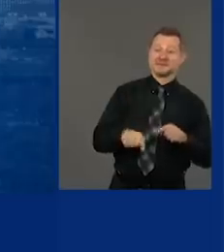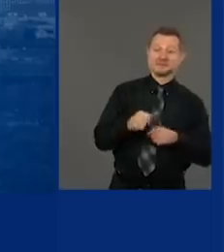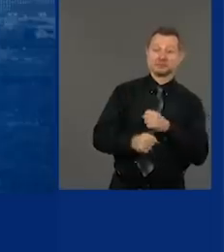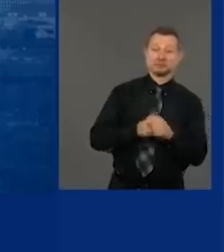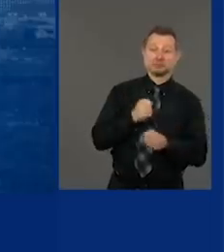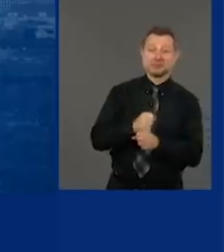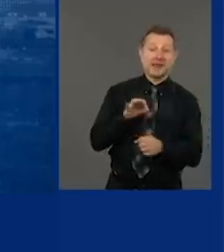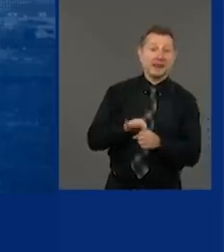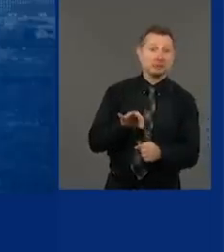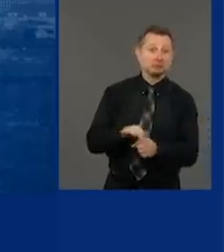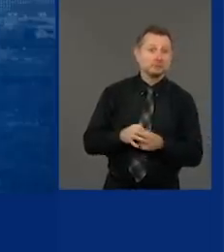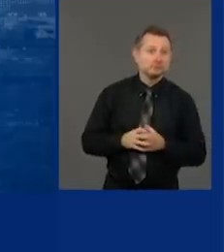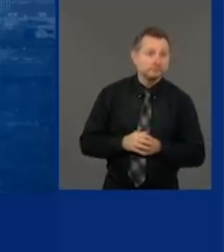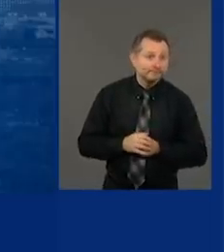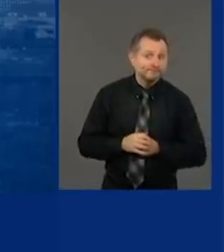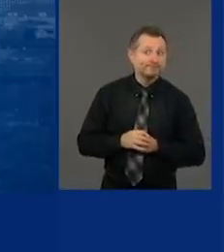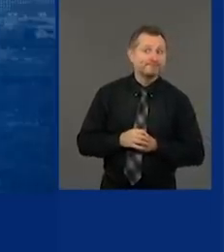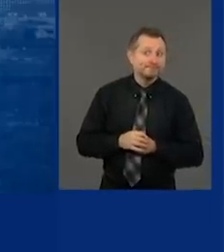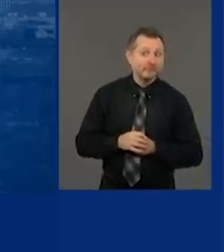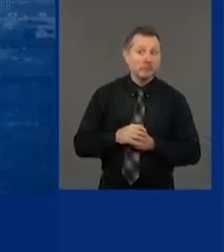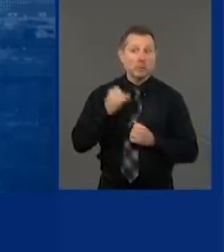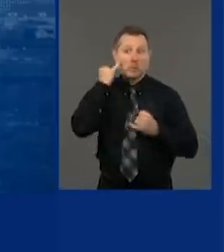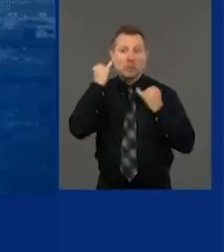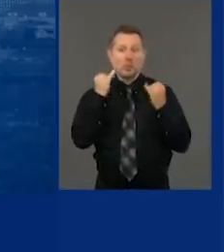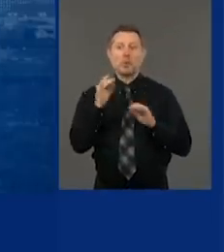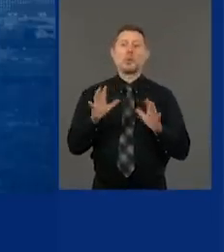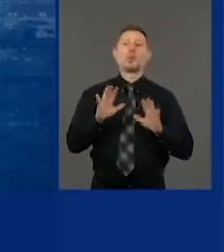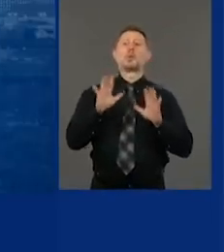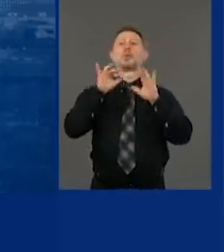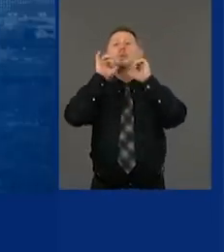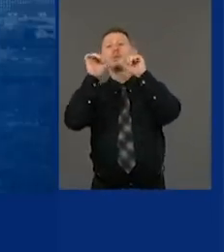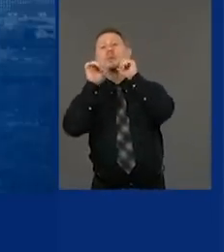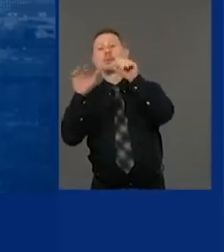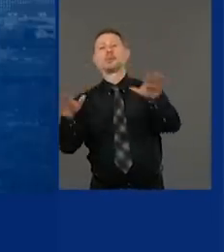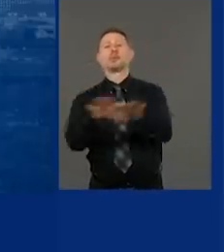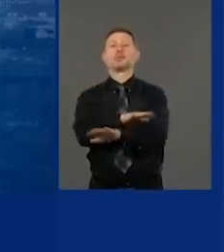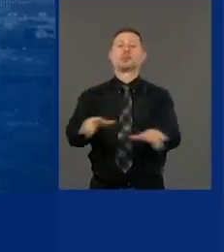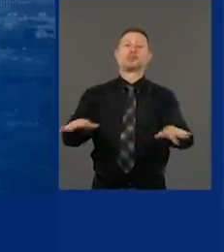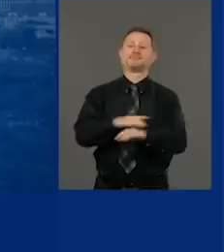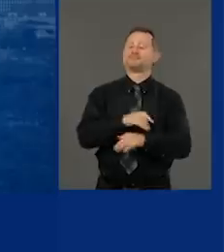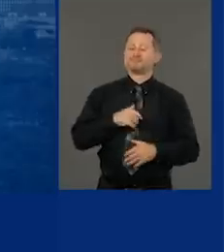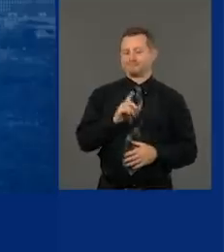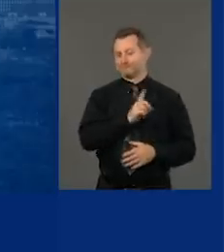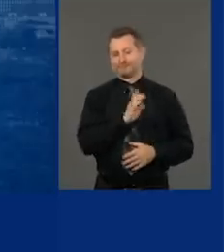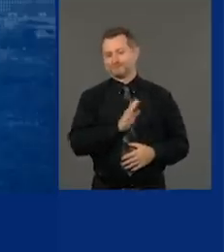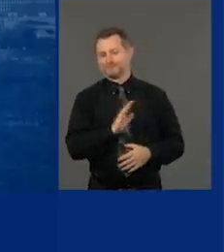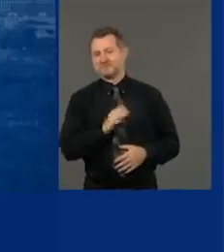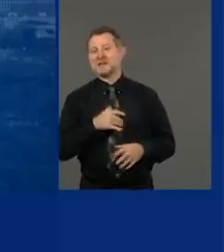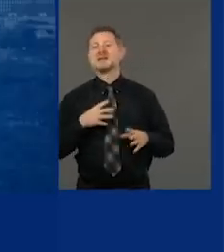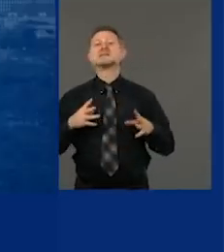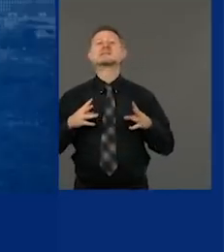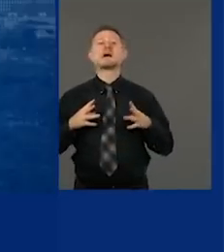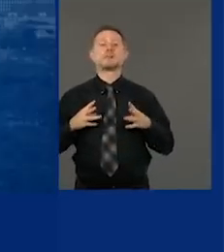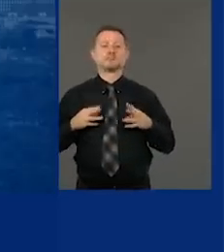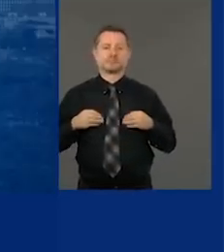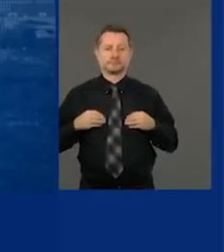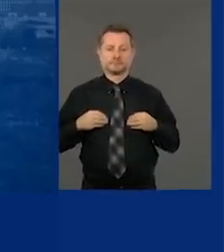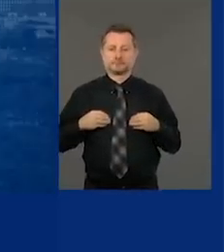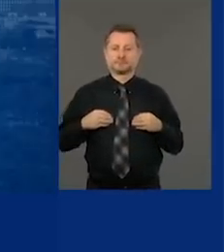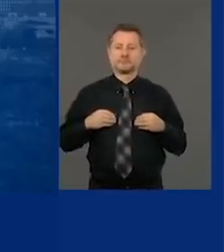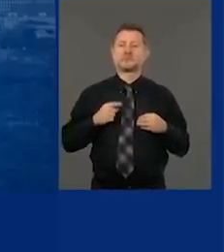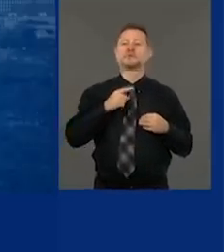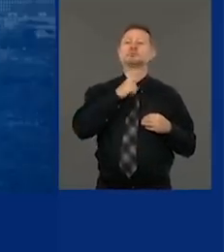So deny it. Yeah. Except you are jeopardizing public